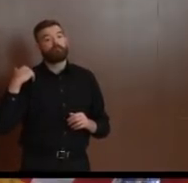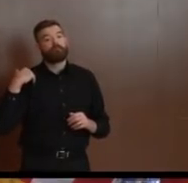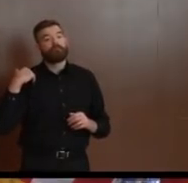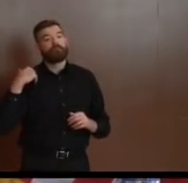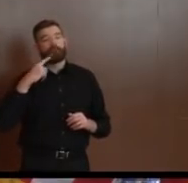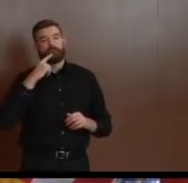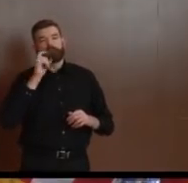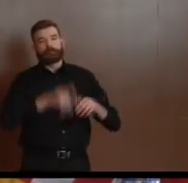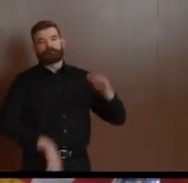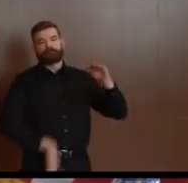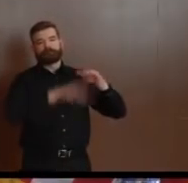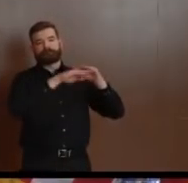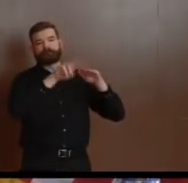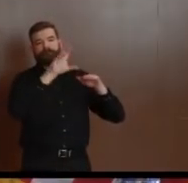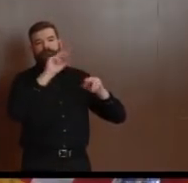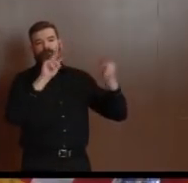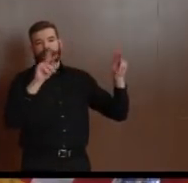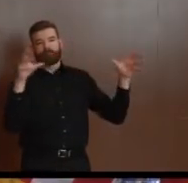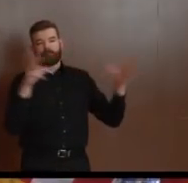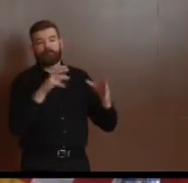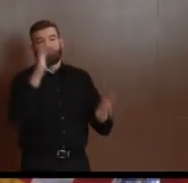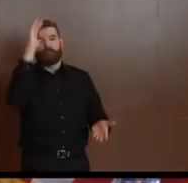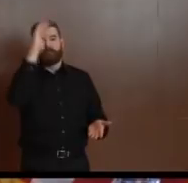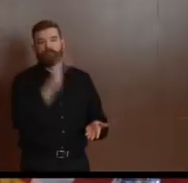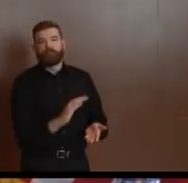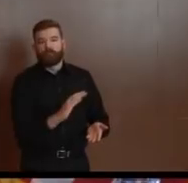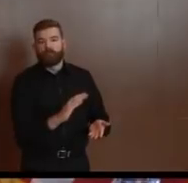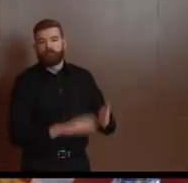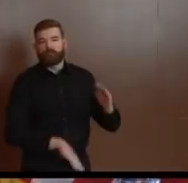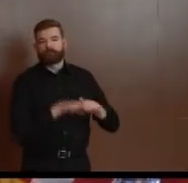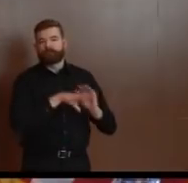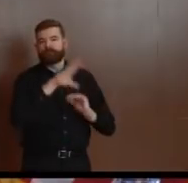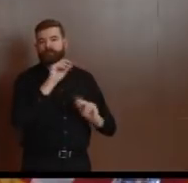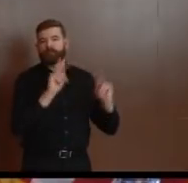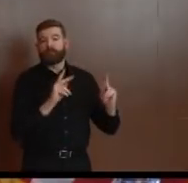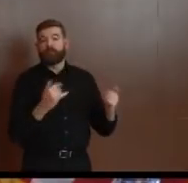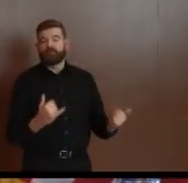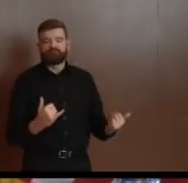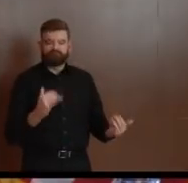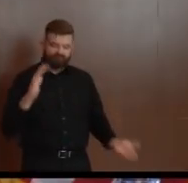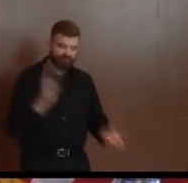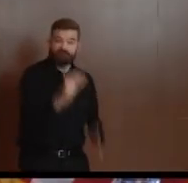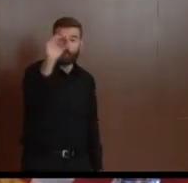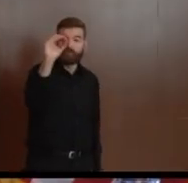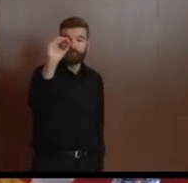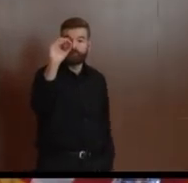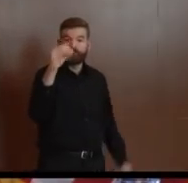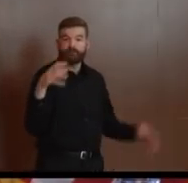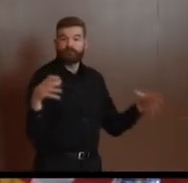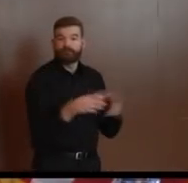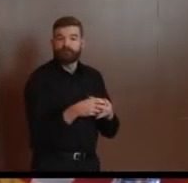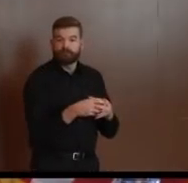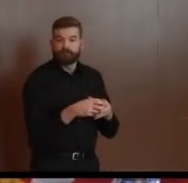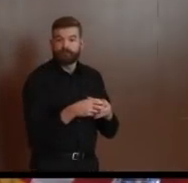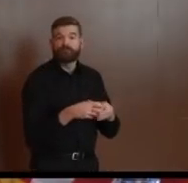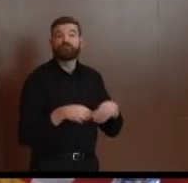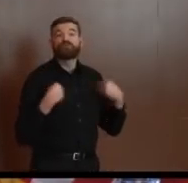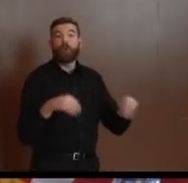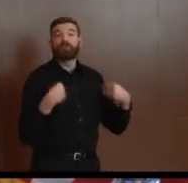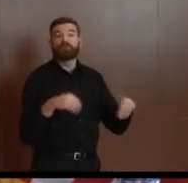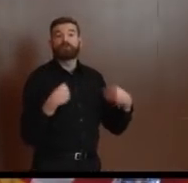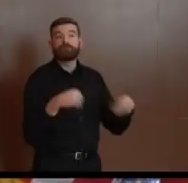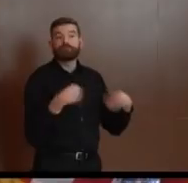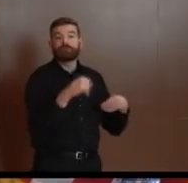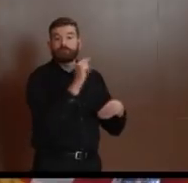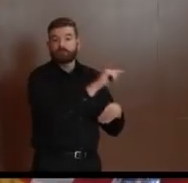where we start. And I think these stores have to, and by the way, for the most part, they get it and they're doing this. I've seen it with my own